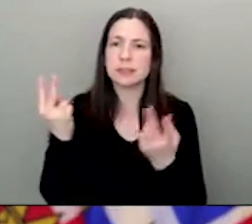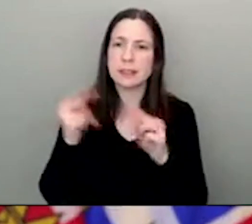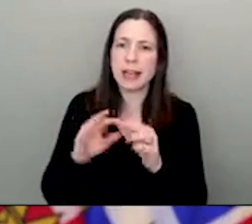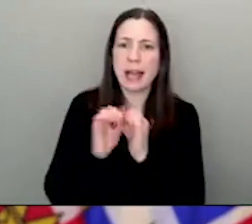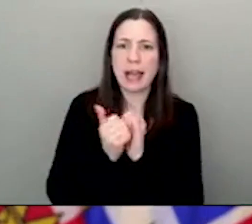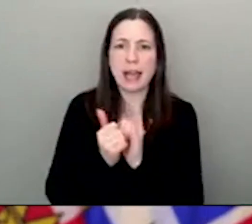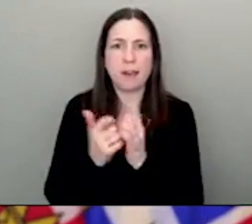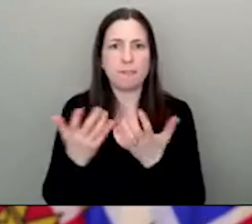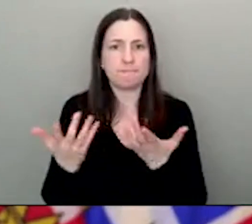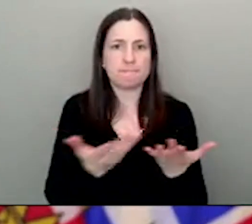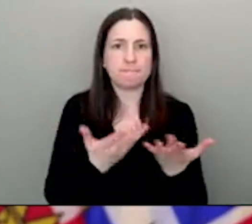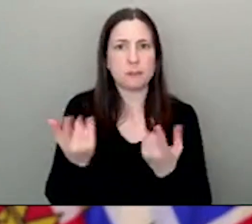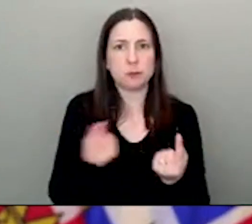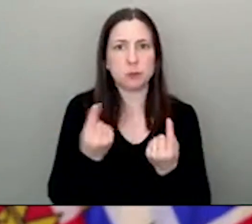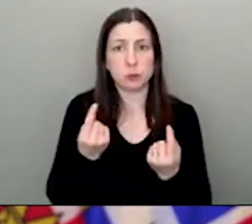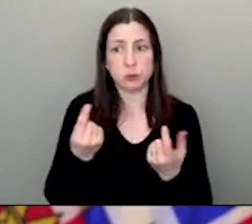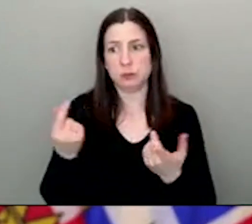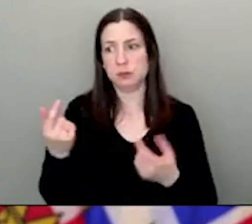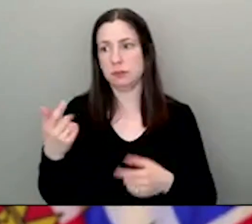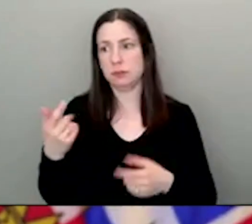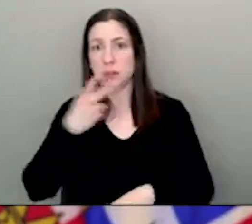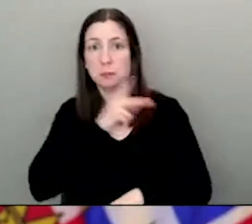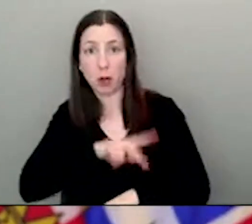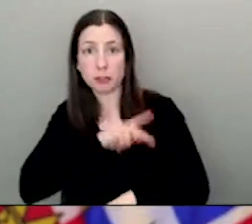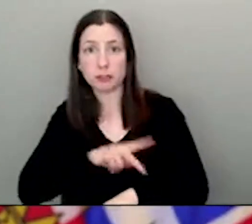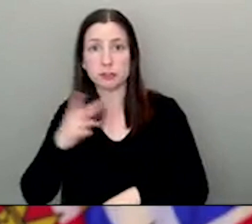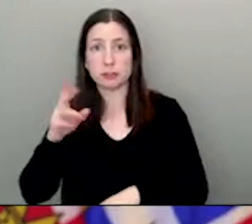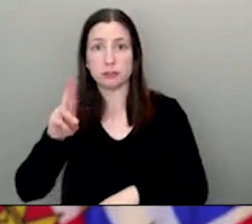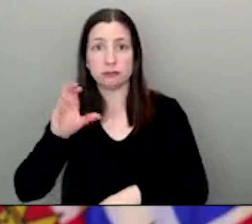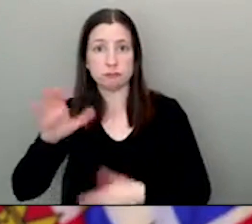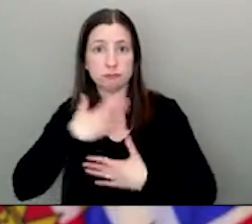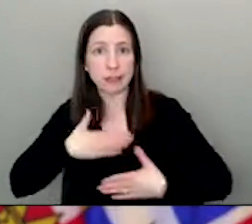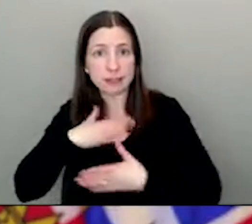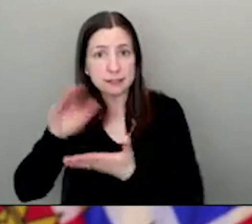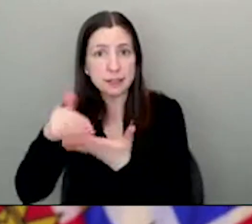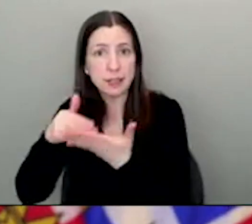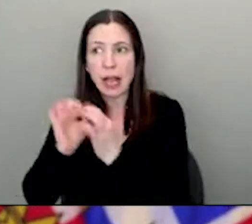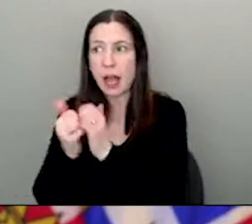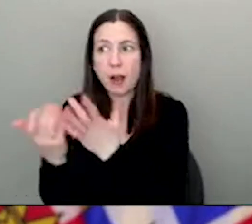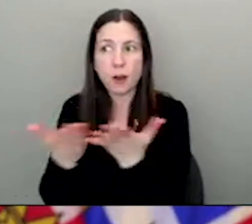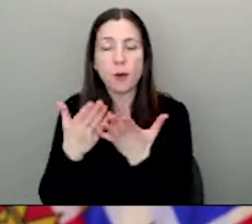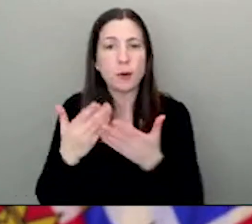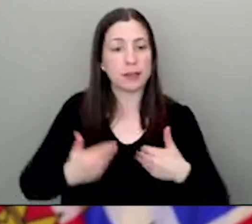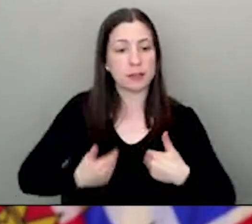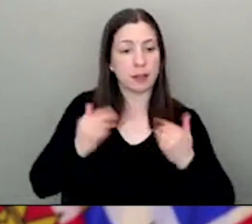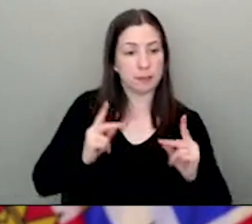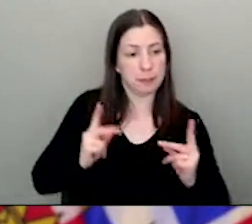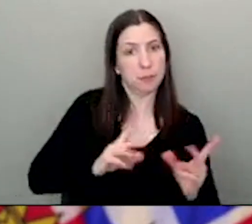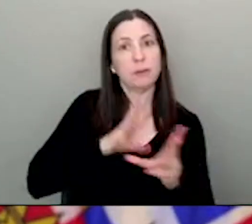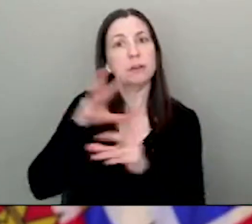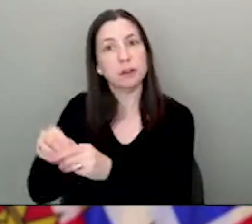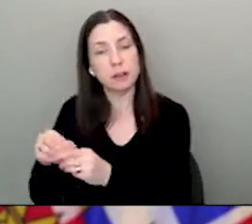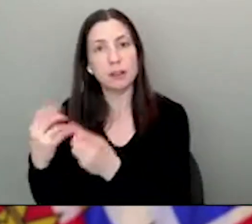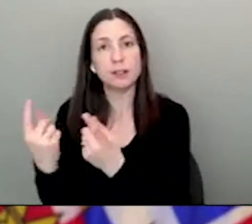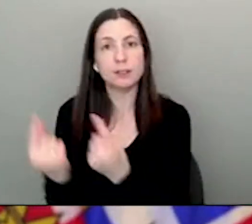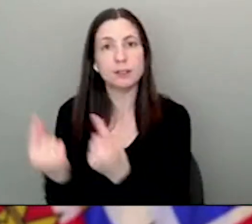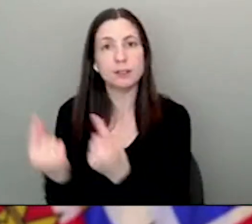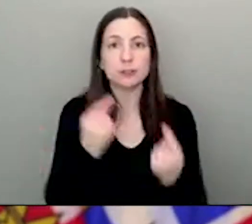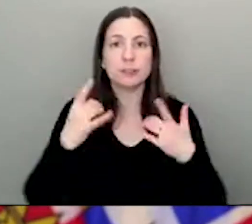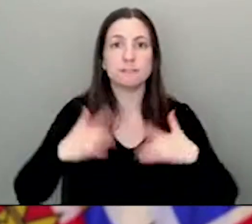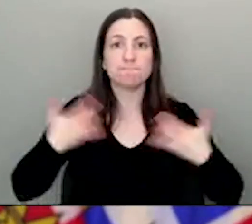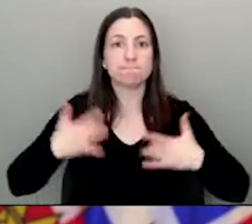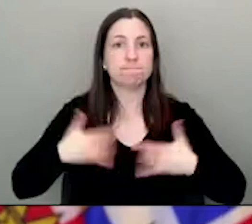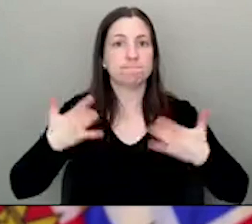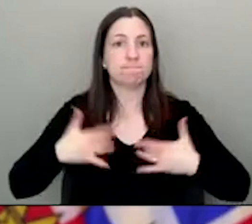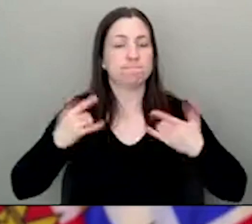how can we find safe places for young people to have activities during March break